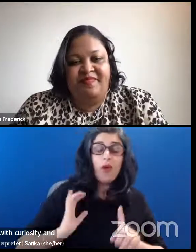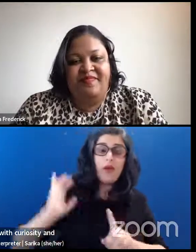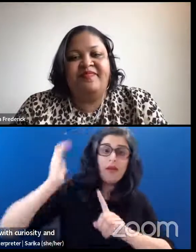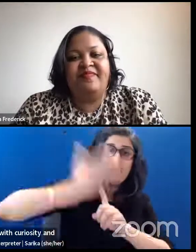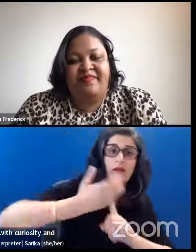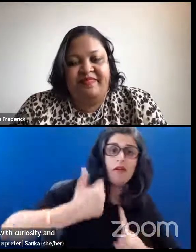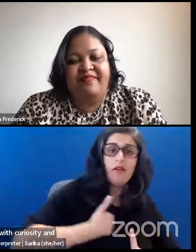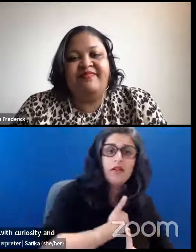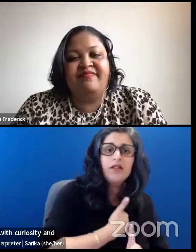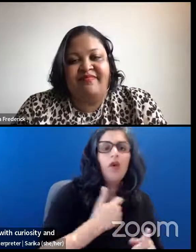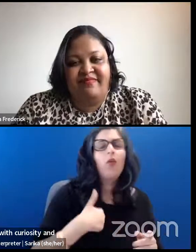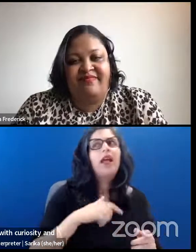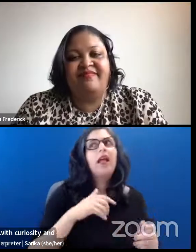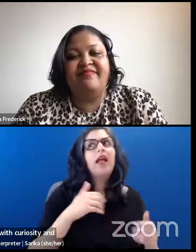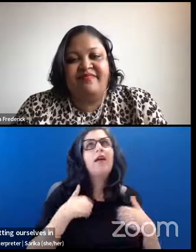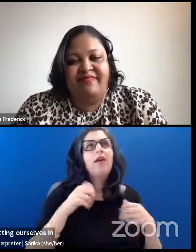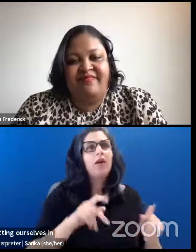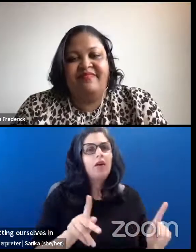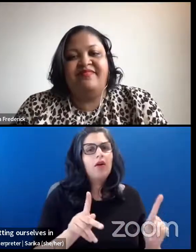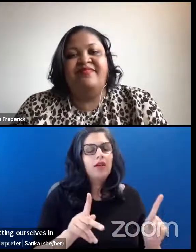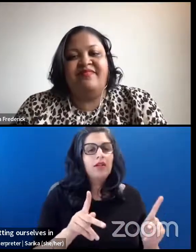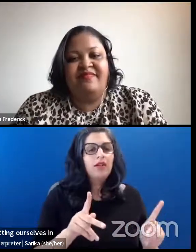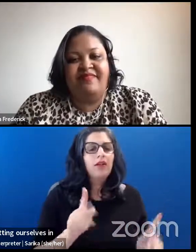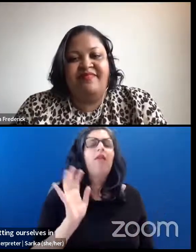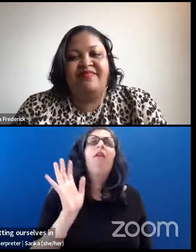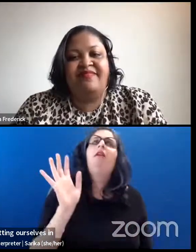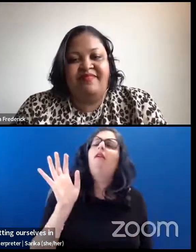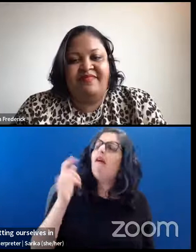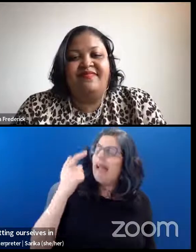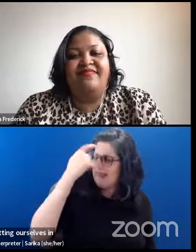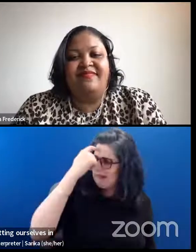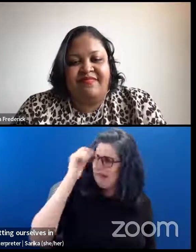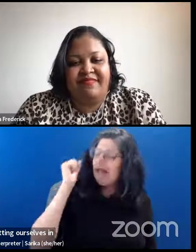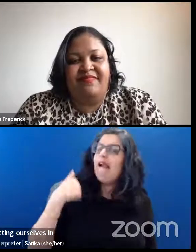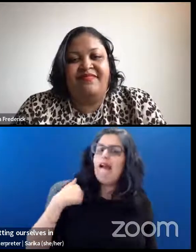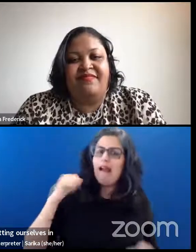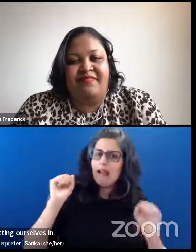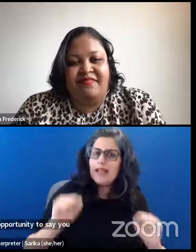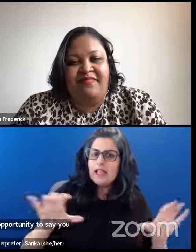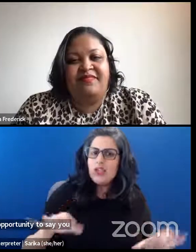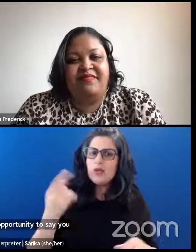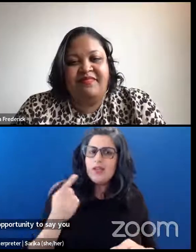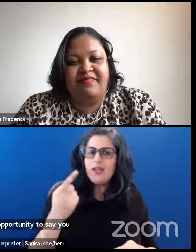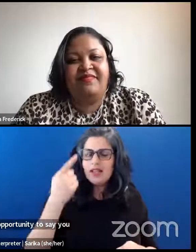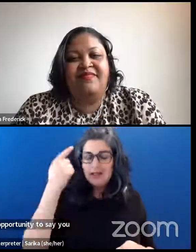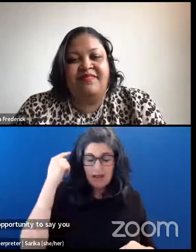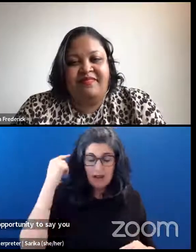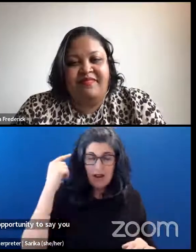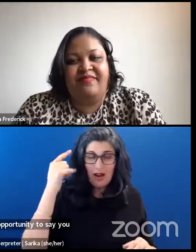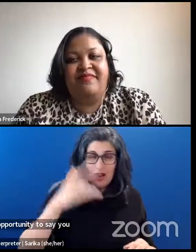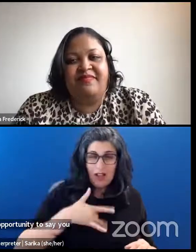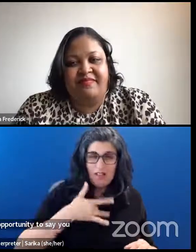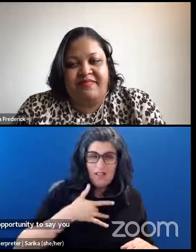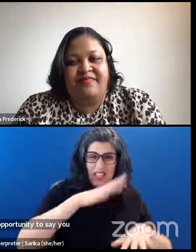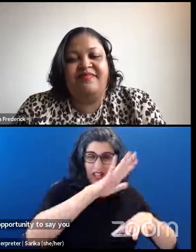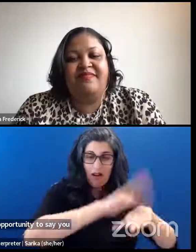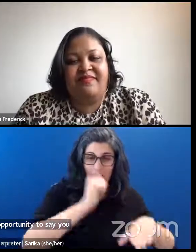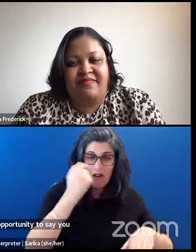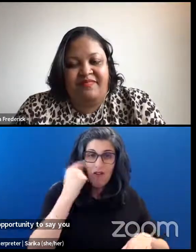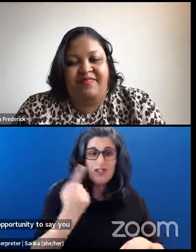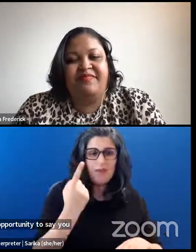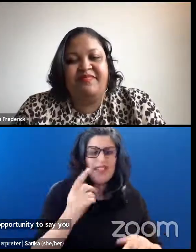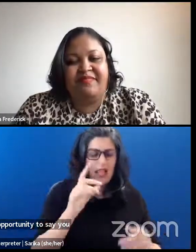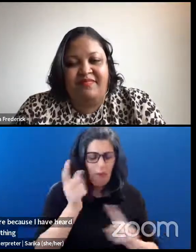ourselves the opportunity to say, you know what, I think I can actually do something here, because I've heard the call for something in that moment of activation